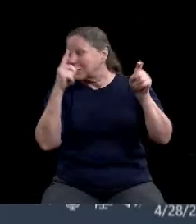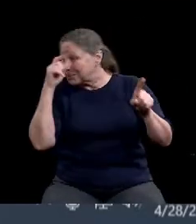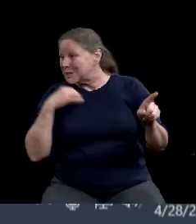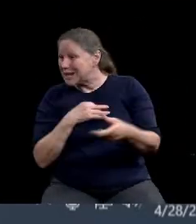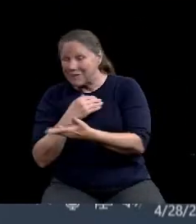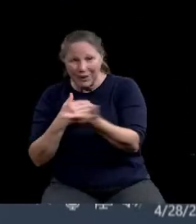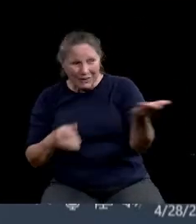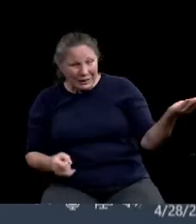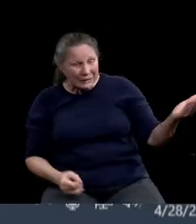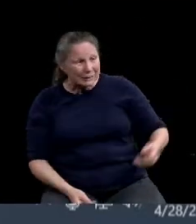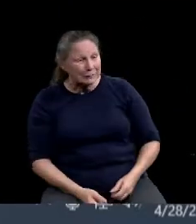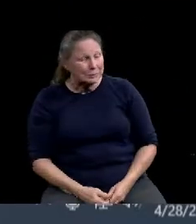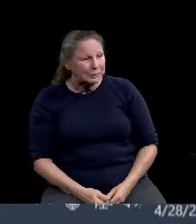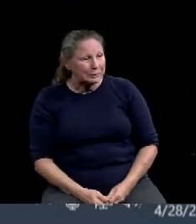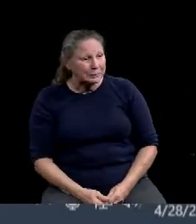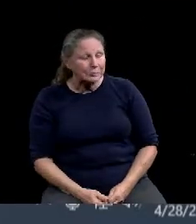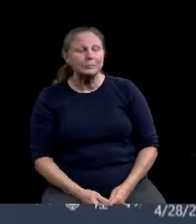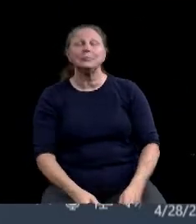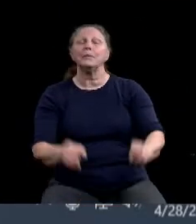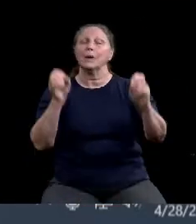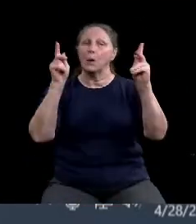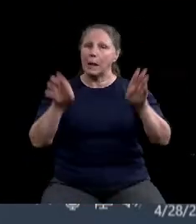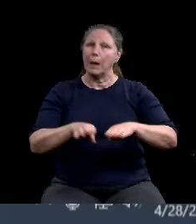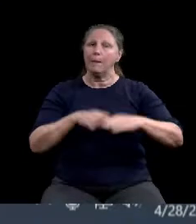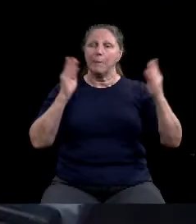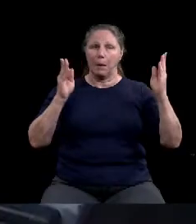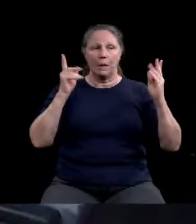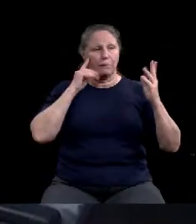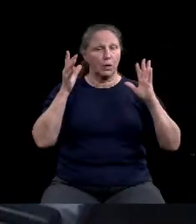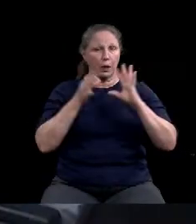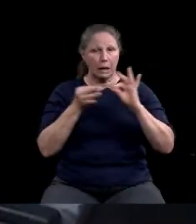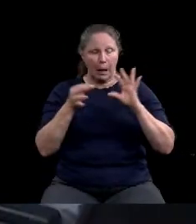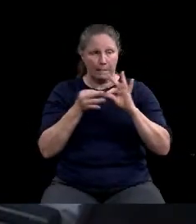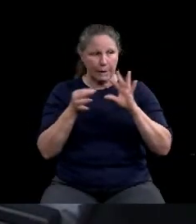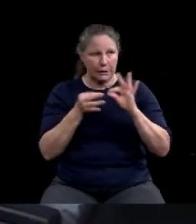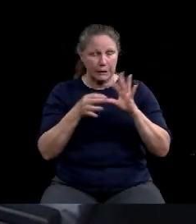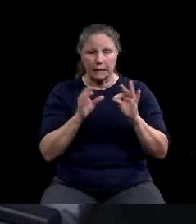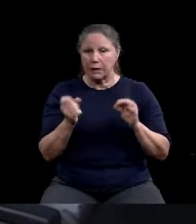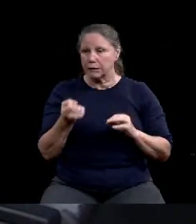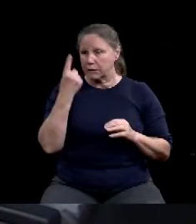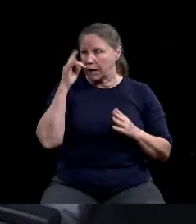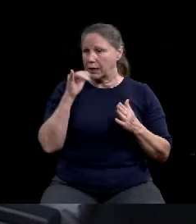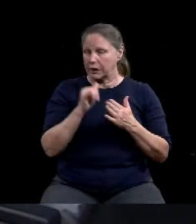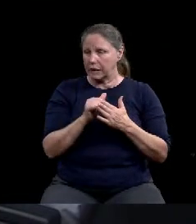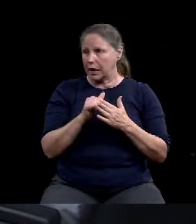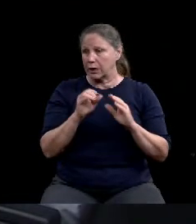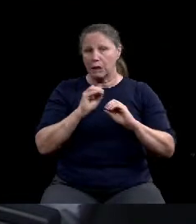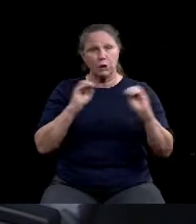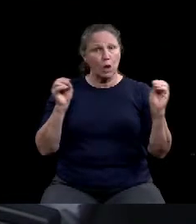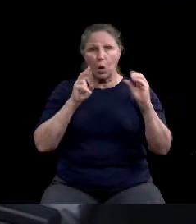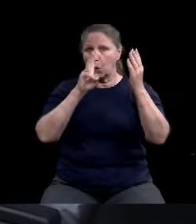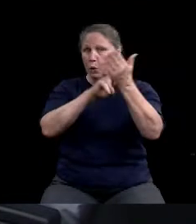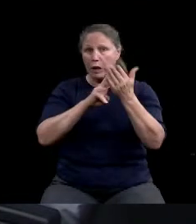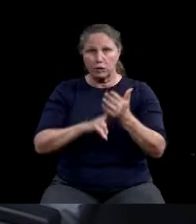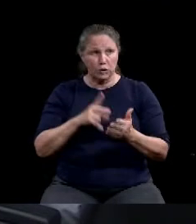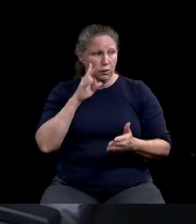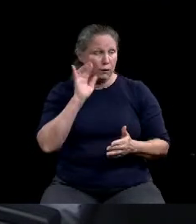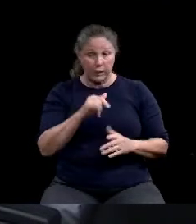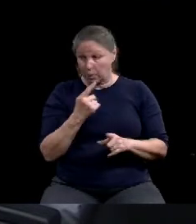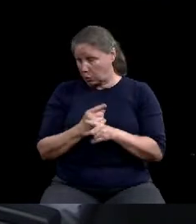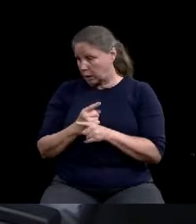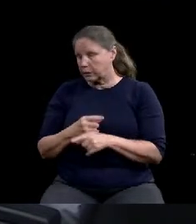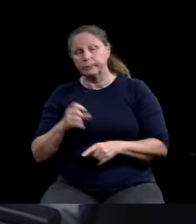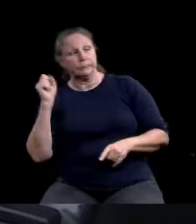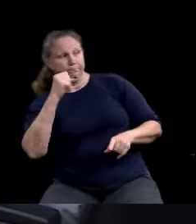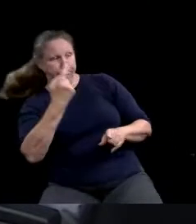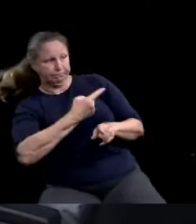public hearing for comments. I understand that there are no registered speakers for the public hearing. Is that correct? That's correct. All right. Then we'll close the